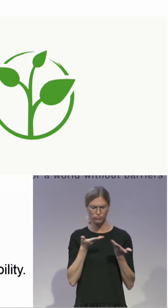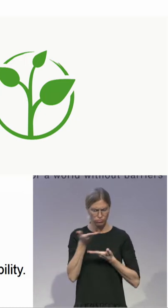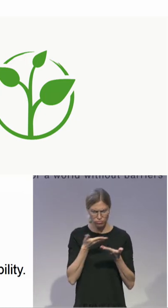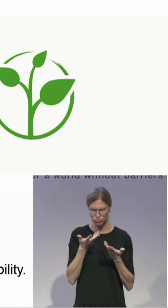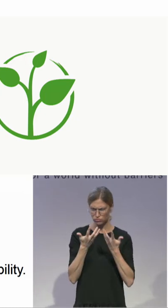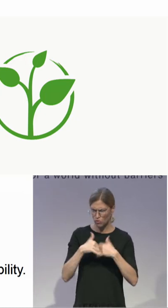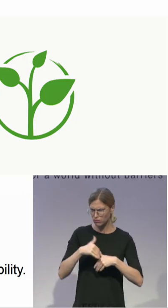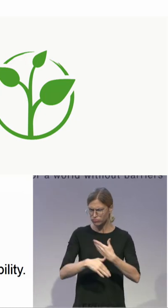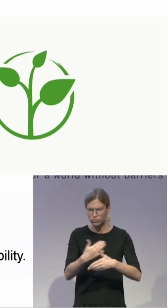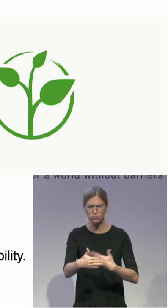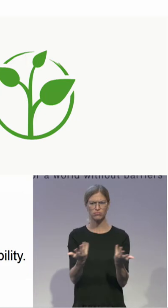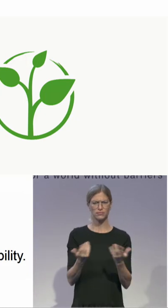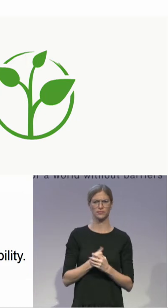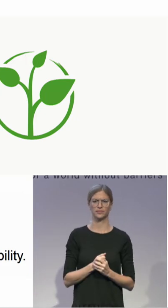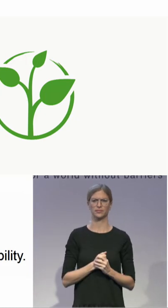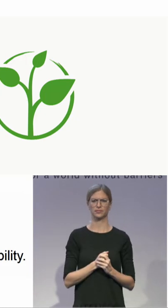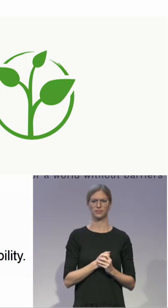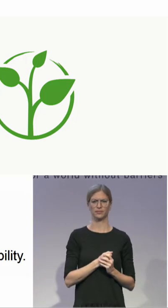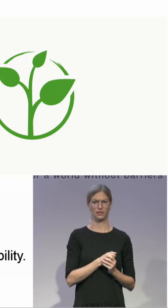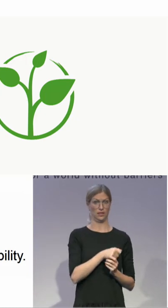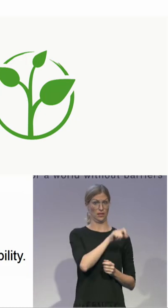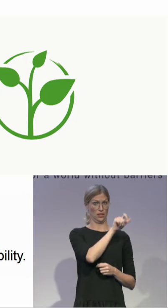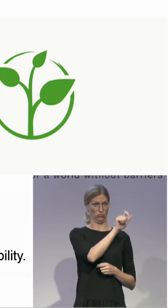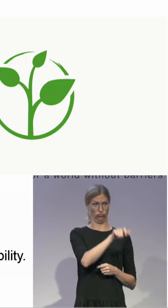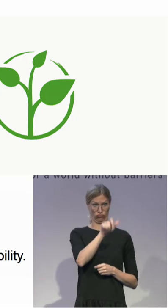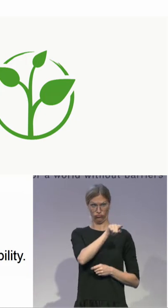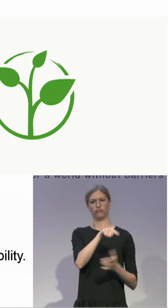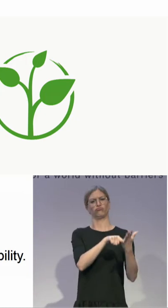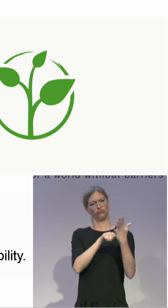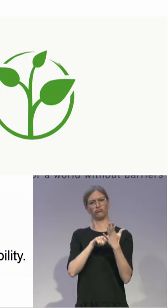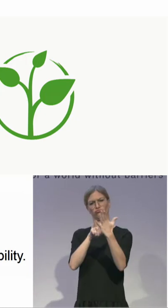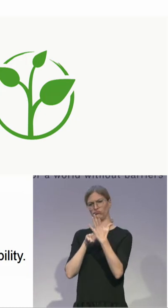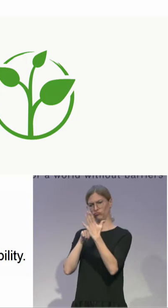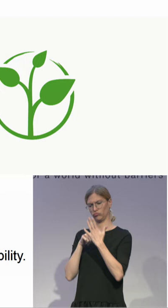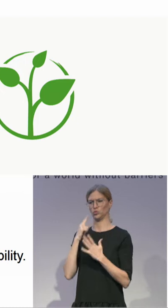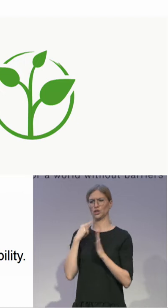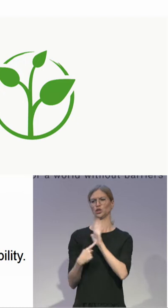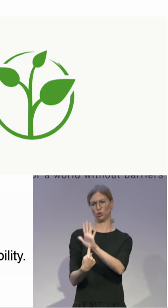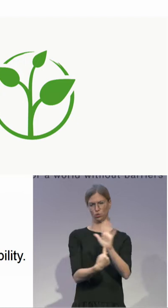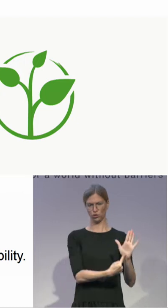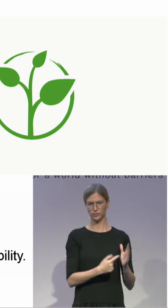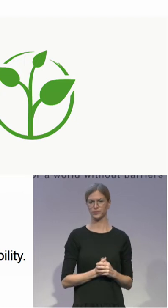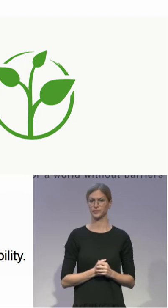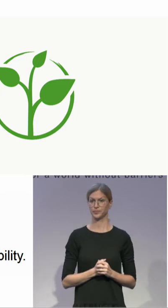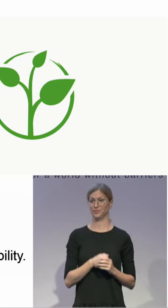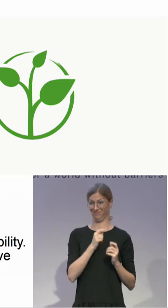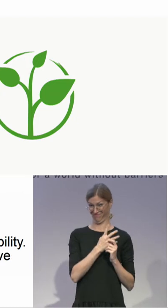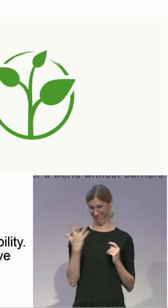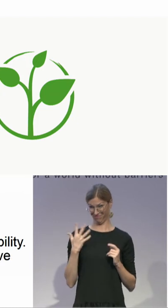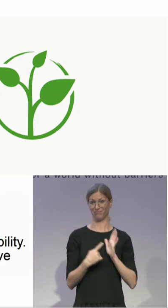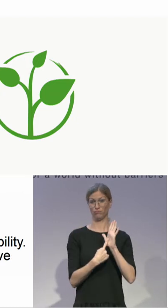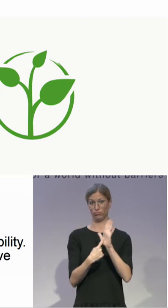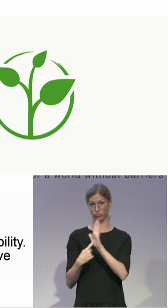Each of the speakers will give his or her presentation, and after each presentation, Petra, who works over there,